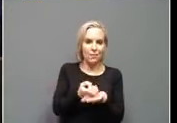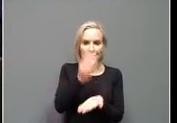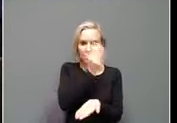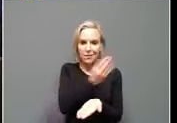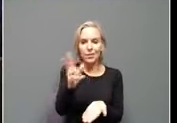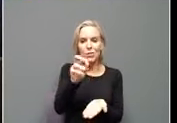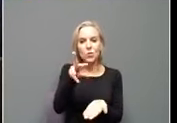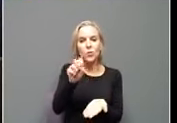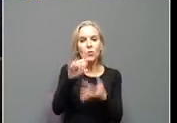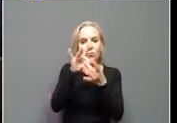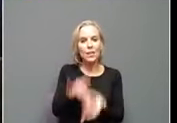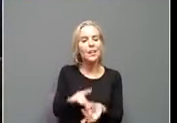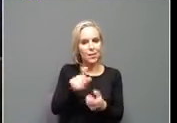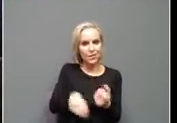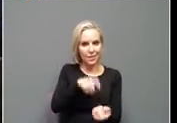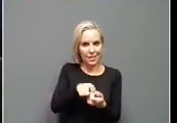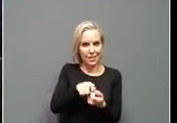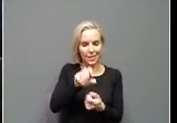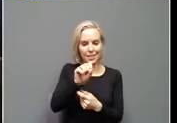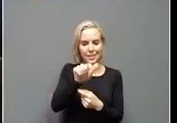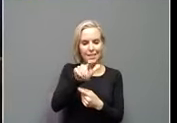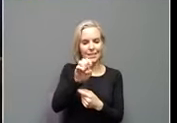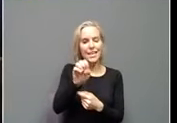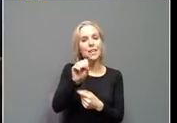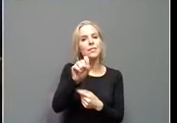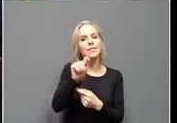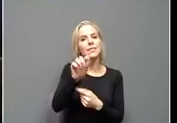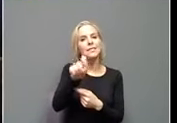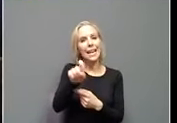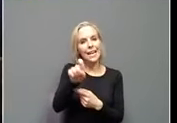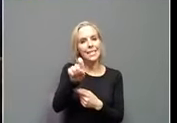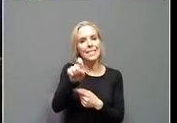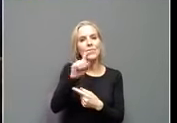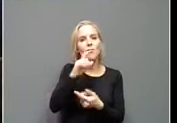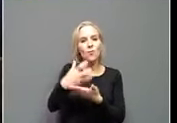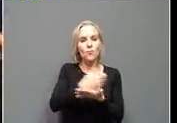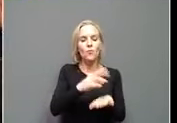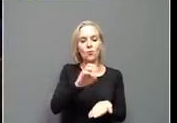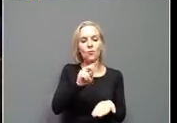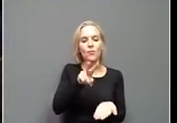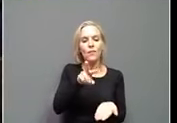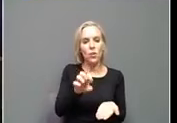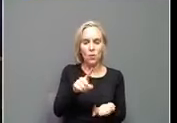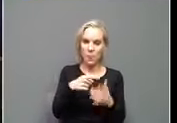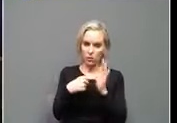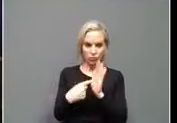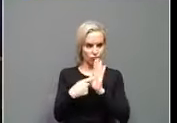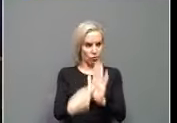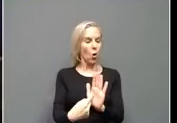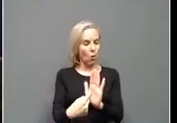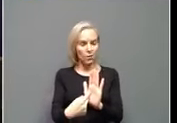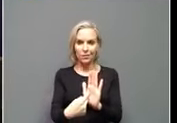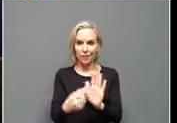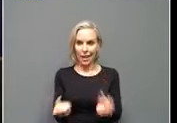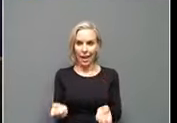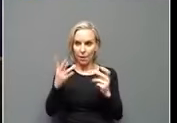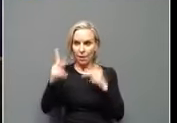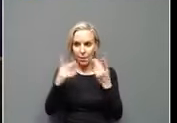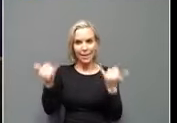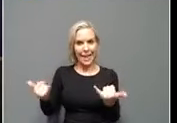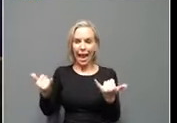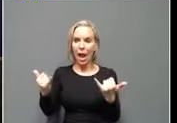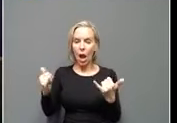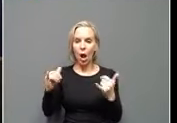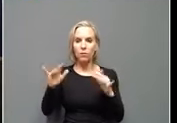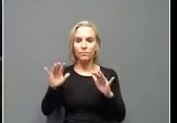particularly sales tax revenue in the Commonwealth, something that directly shows how much our people are out, how much they're